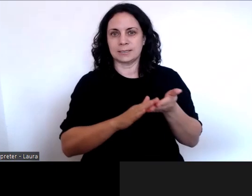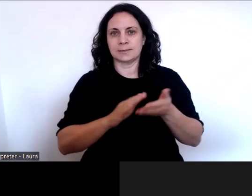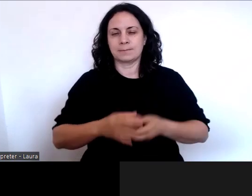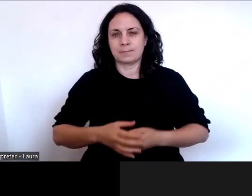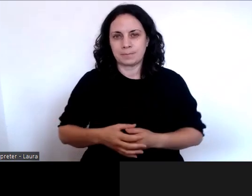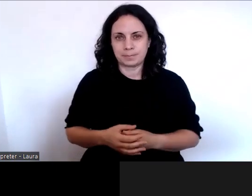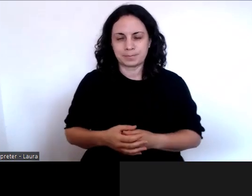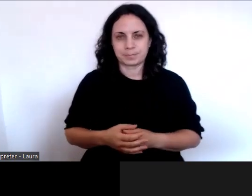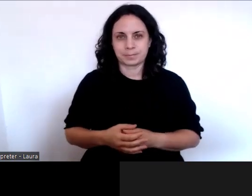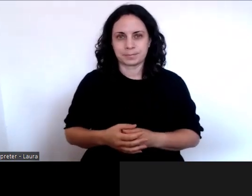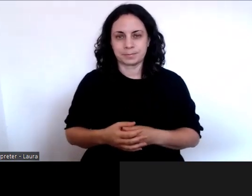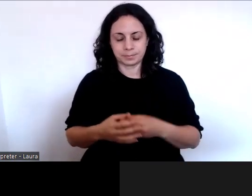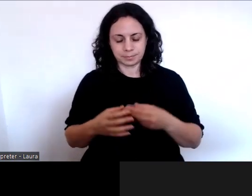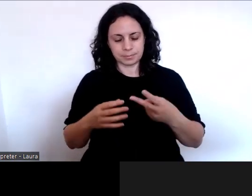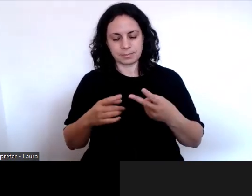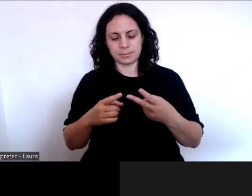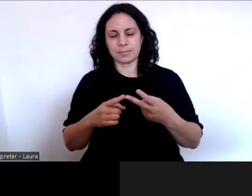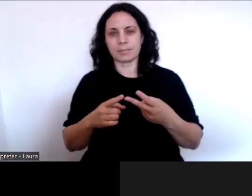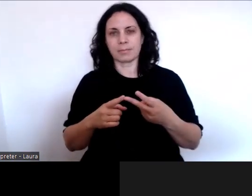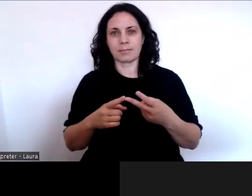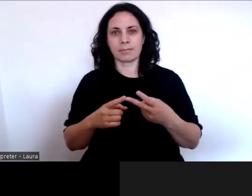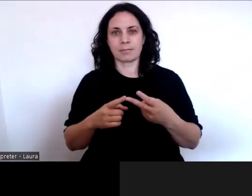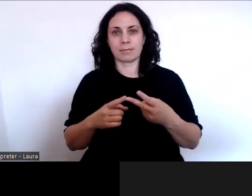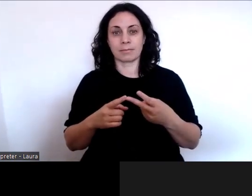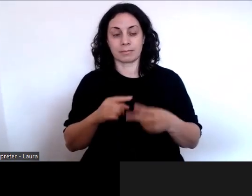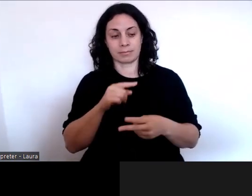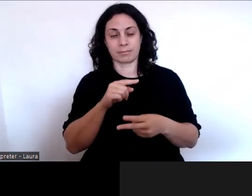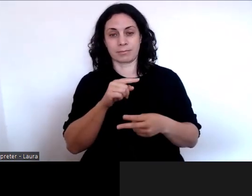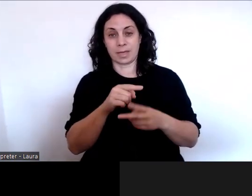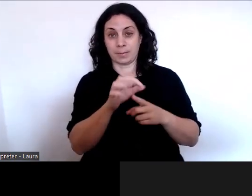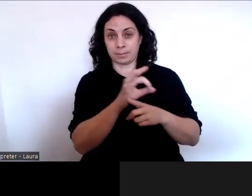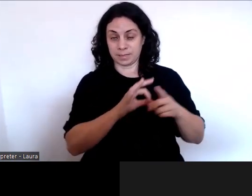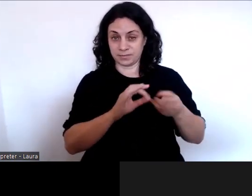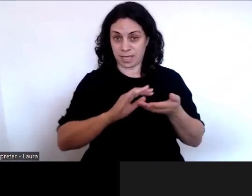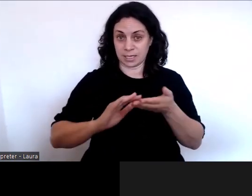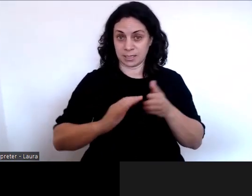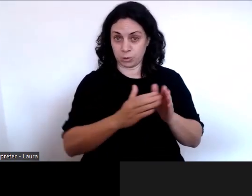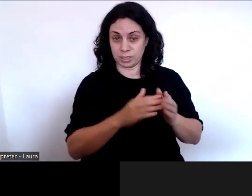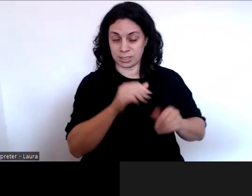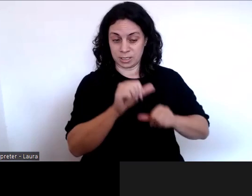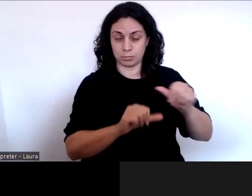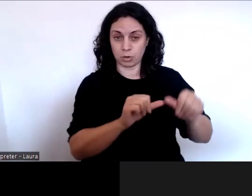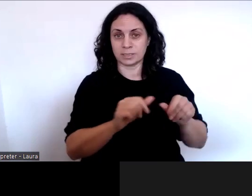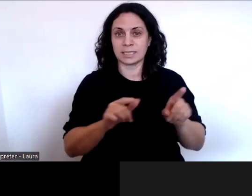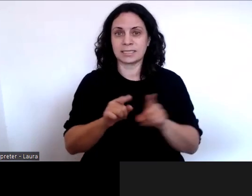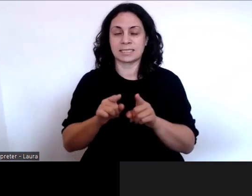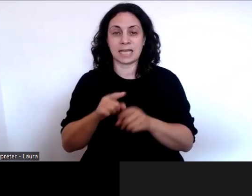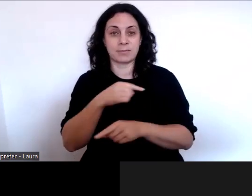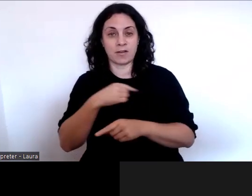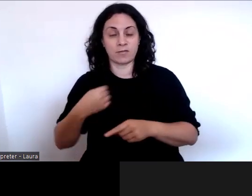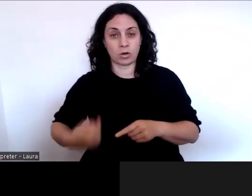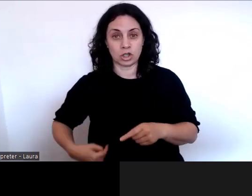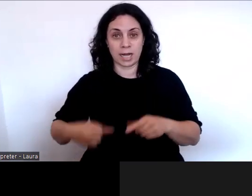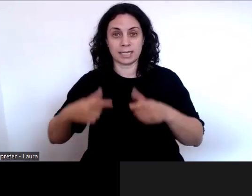We're also doing the same with a Chinese language